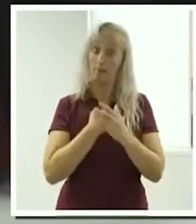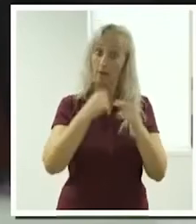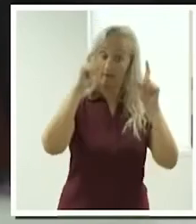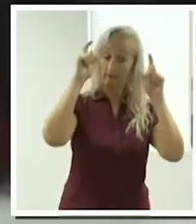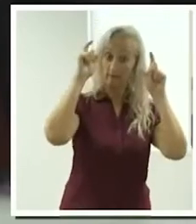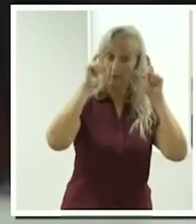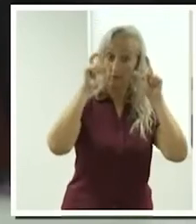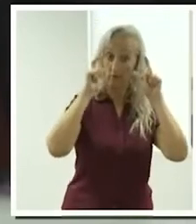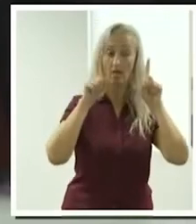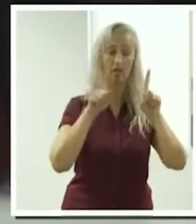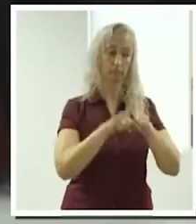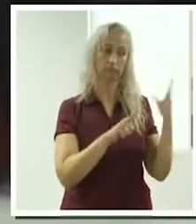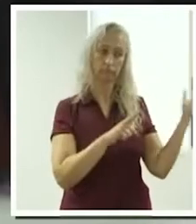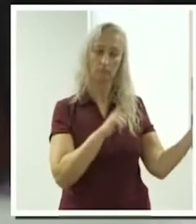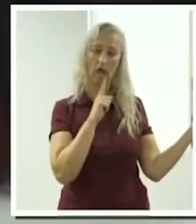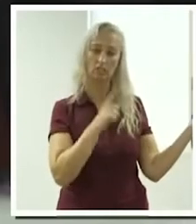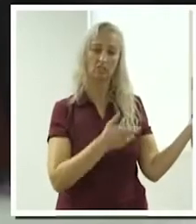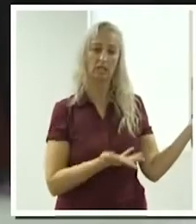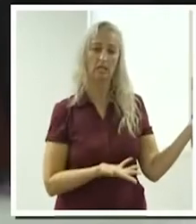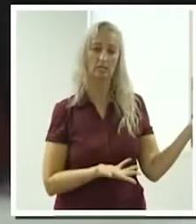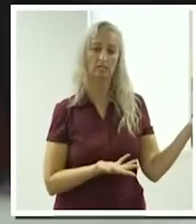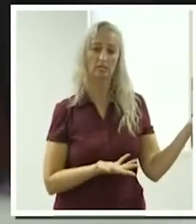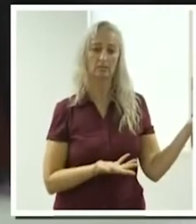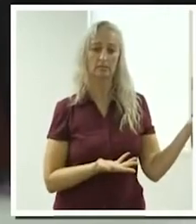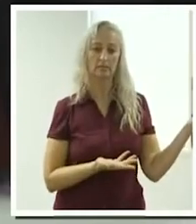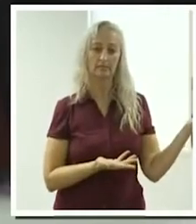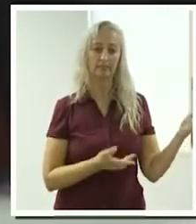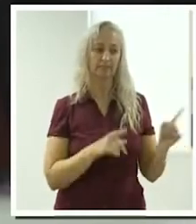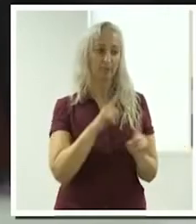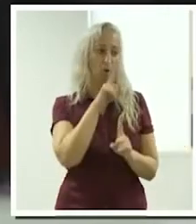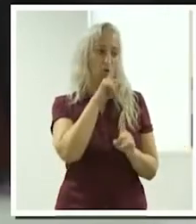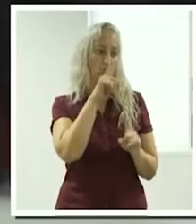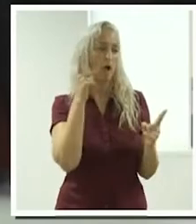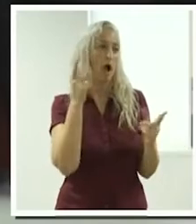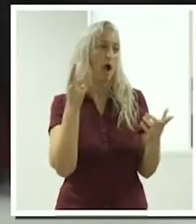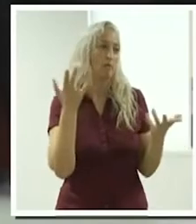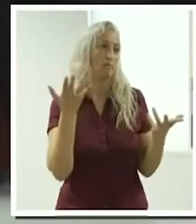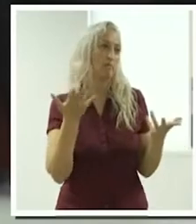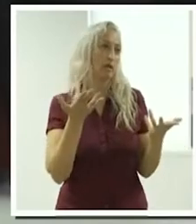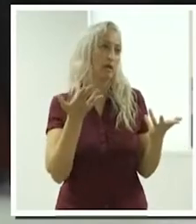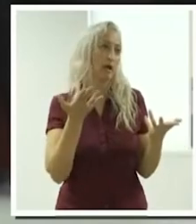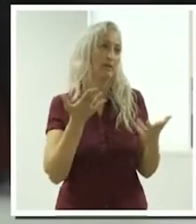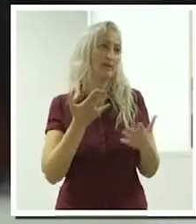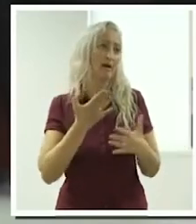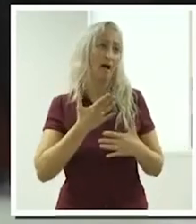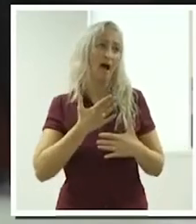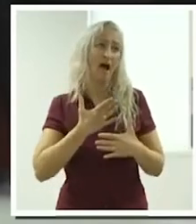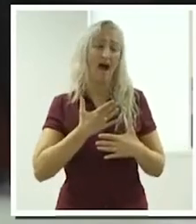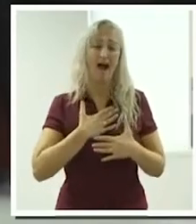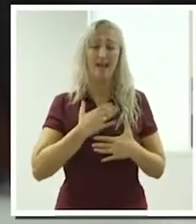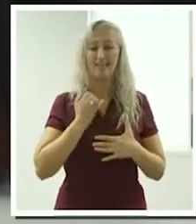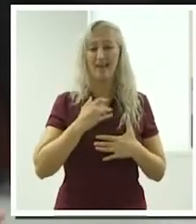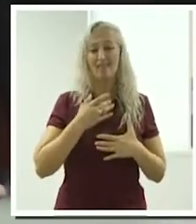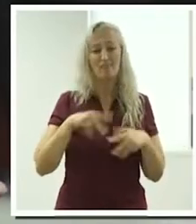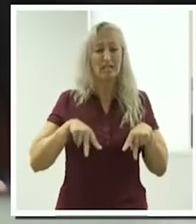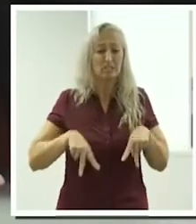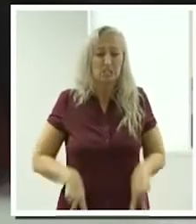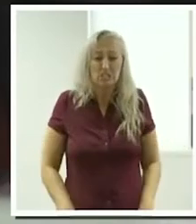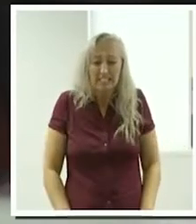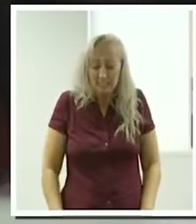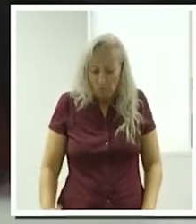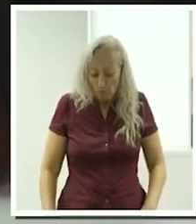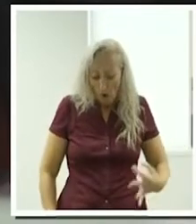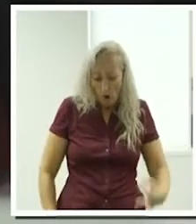of course, like Jo said, you can't wear, which I love my holey jeans with all my holes in them,